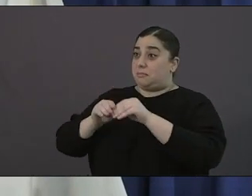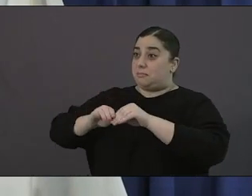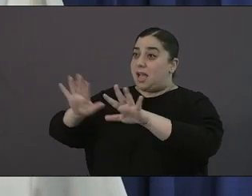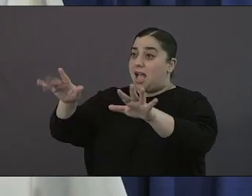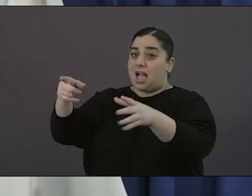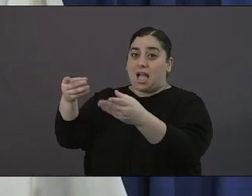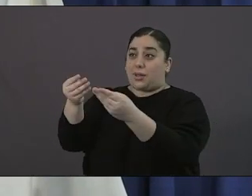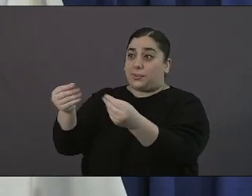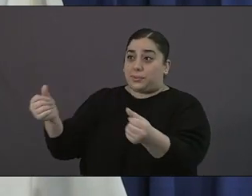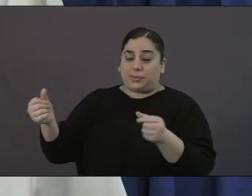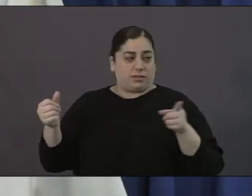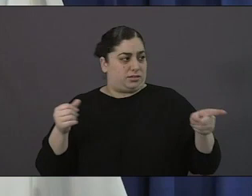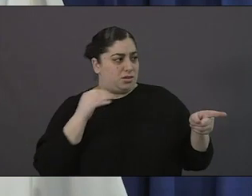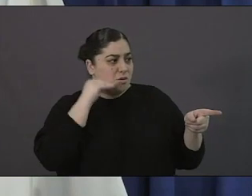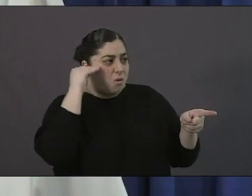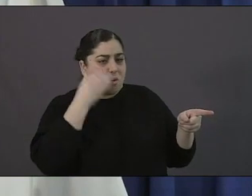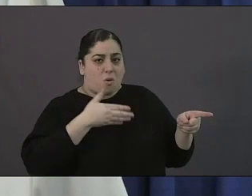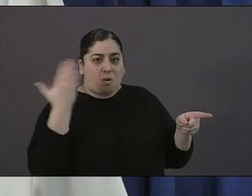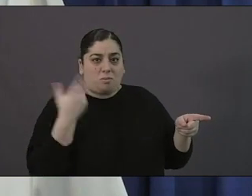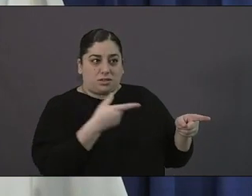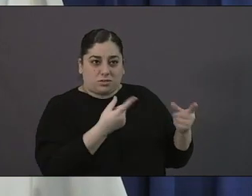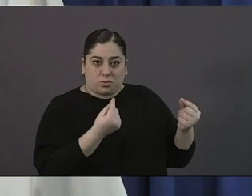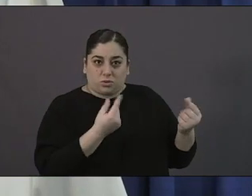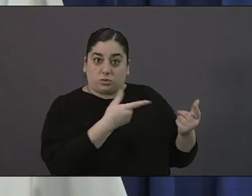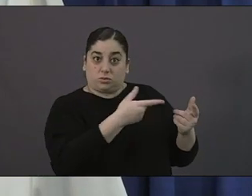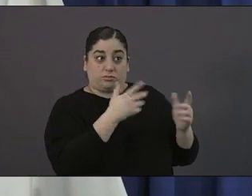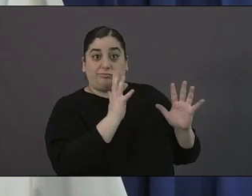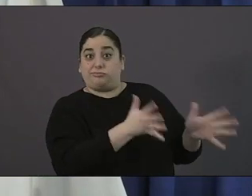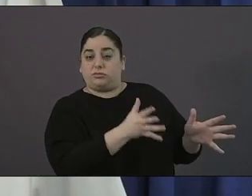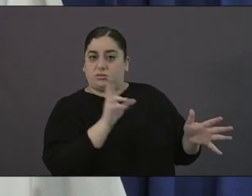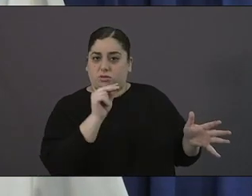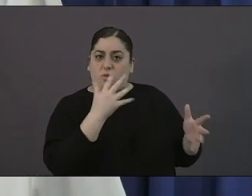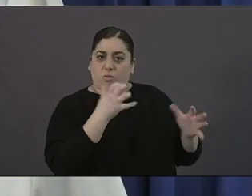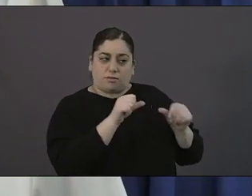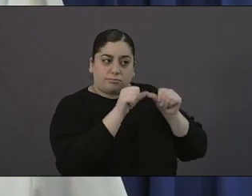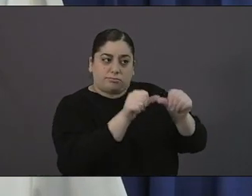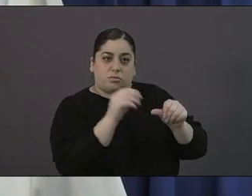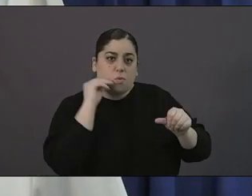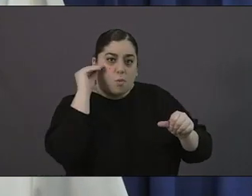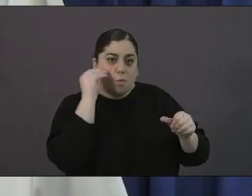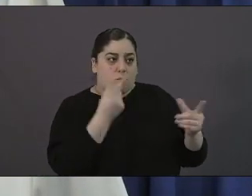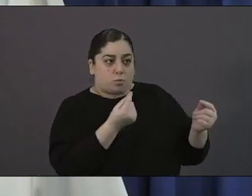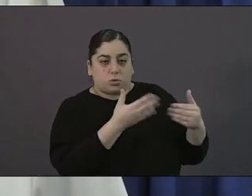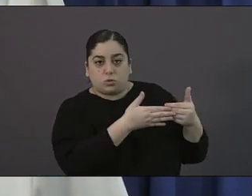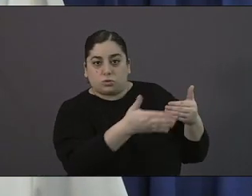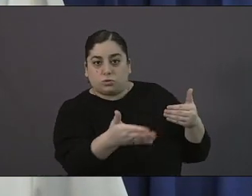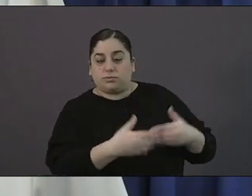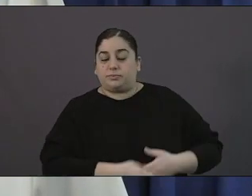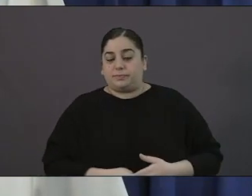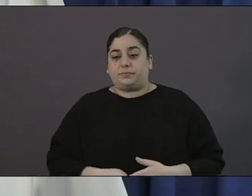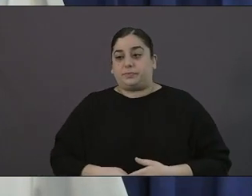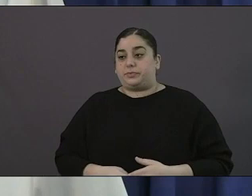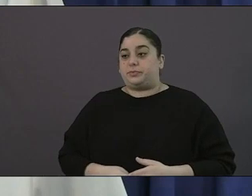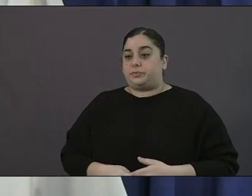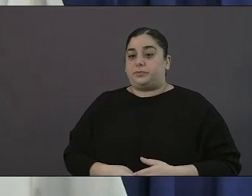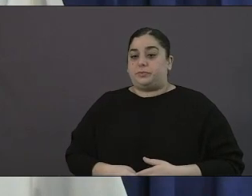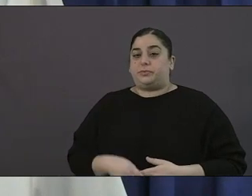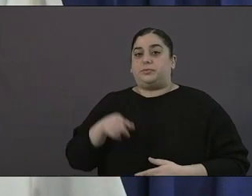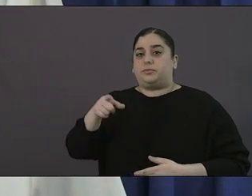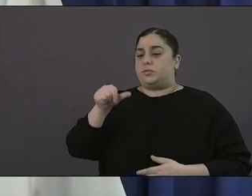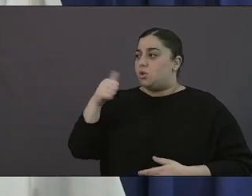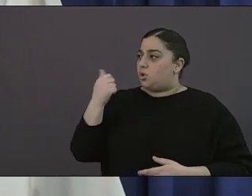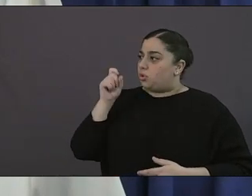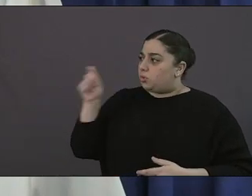i'm also hearing a lot of concerns from folks especially given some of the news out of san francisco um